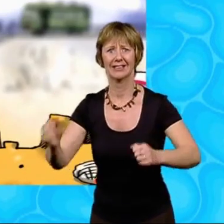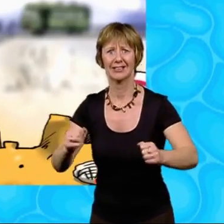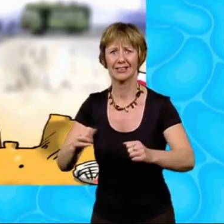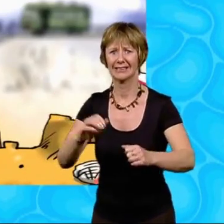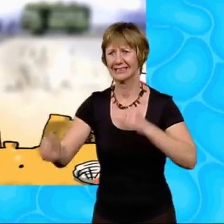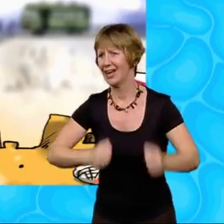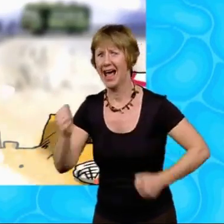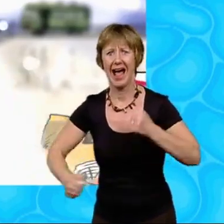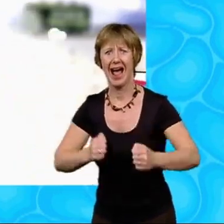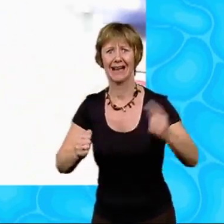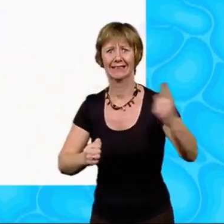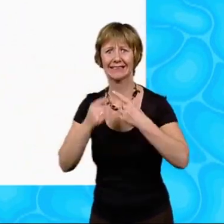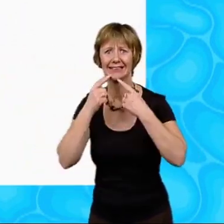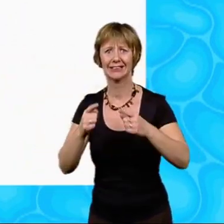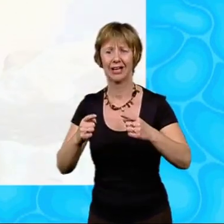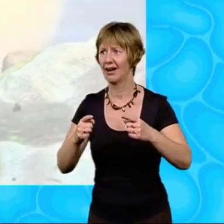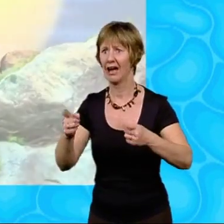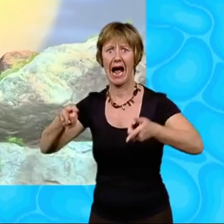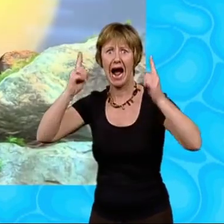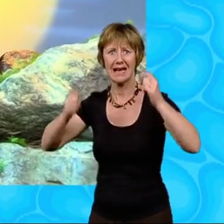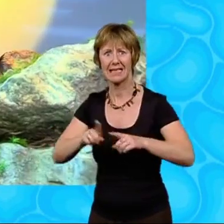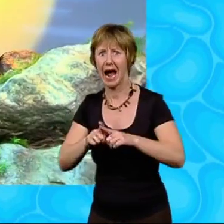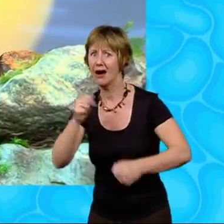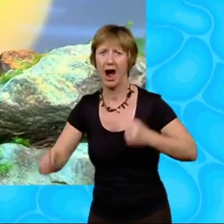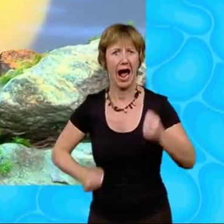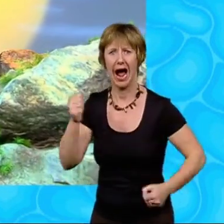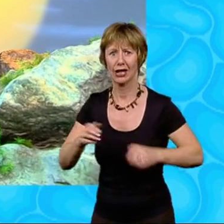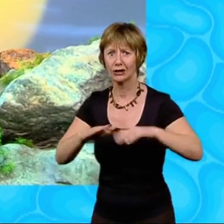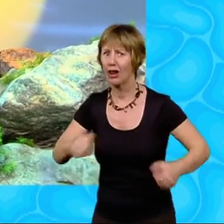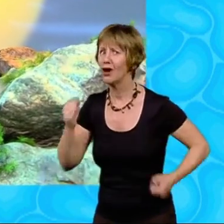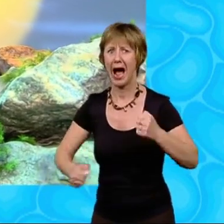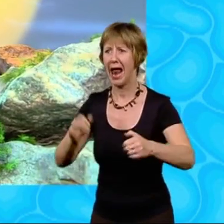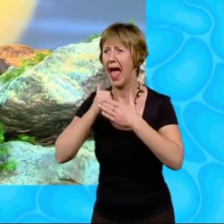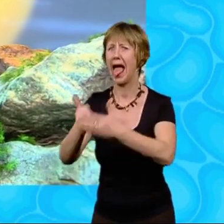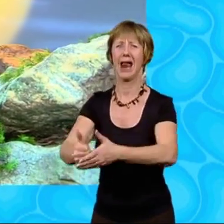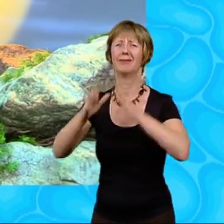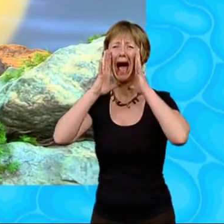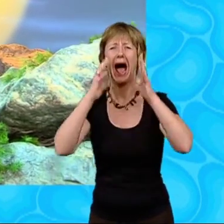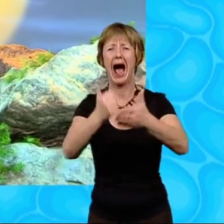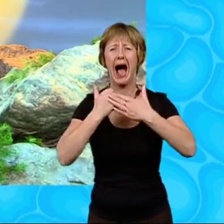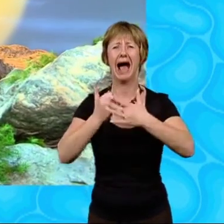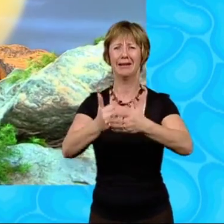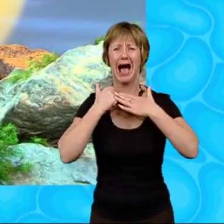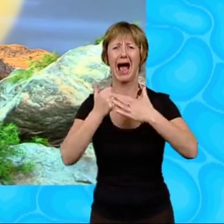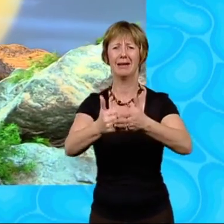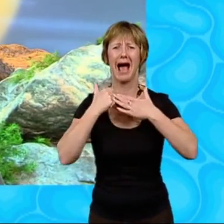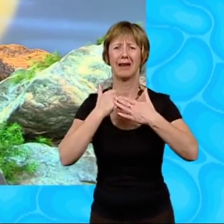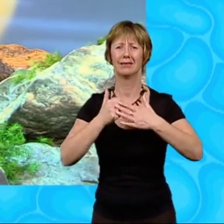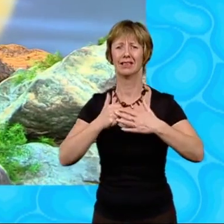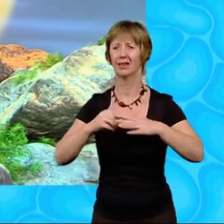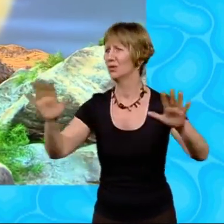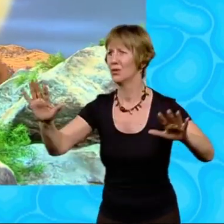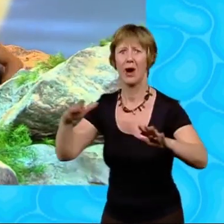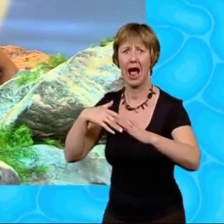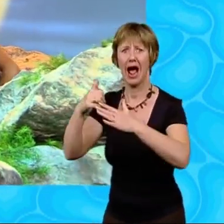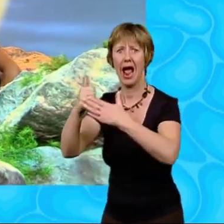me. Mrs. Spratt and all the others poured out of the coach and sprinted behind her. Help! Someone help! I yelled.